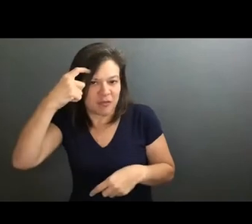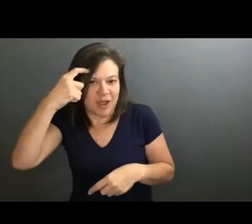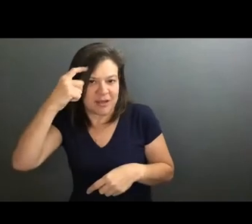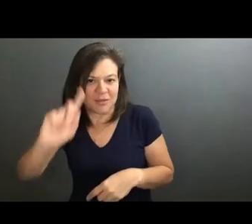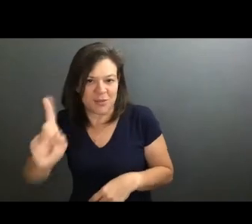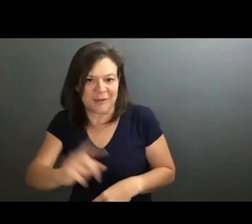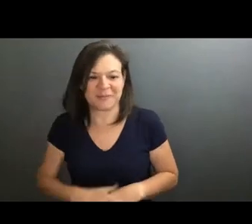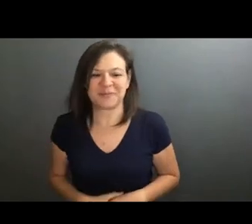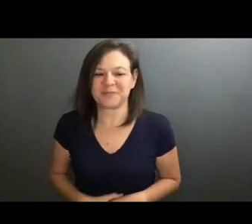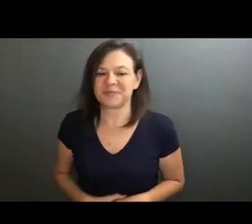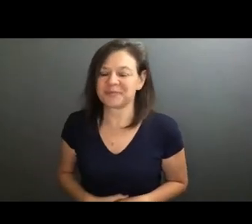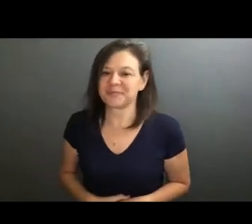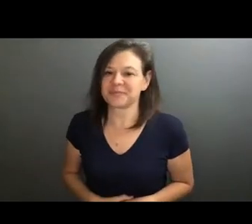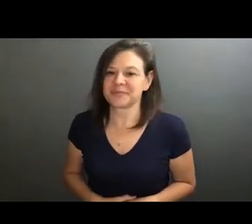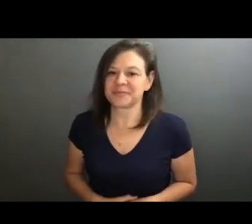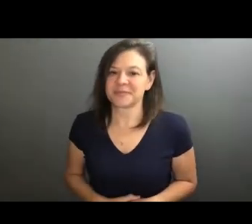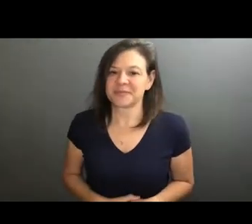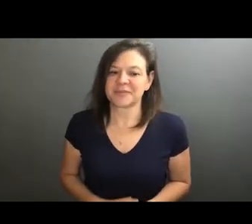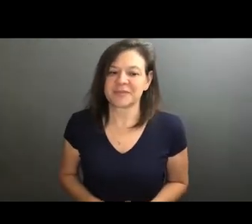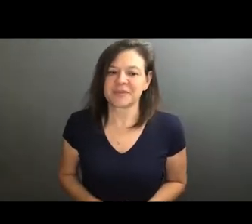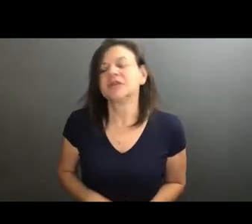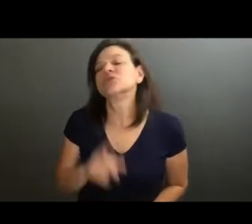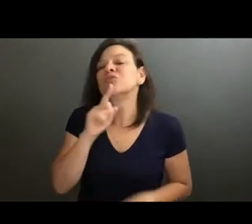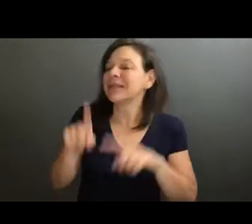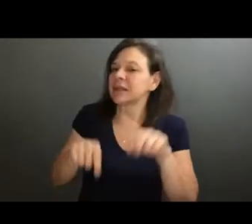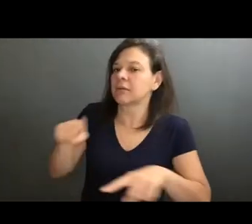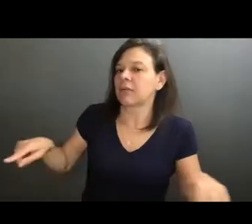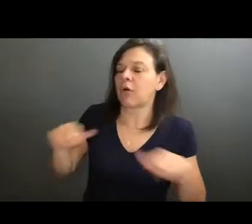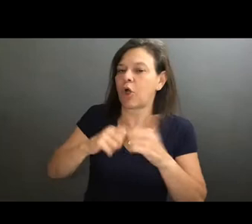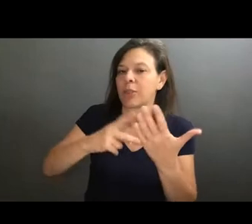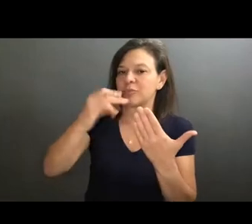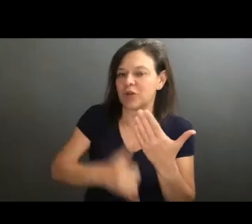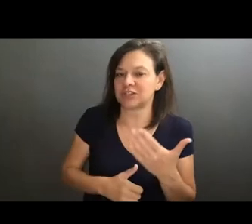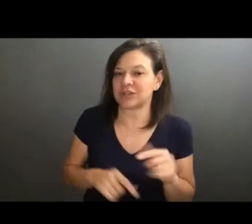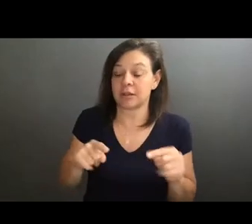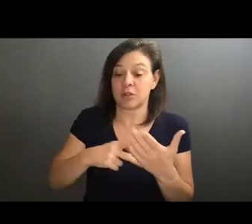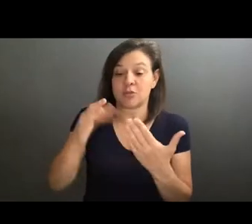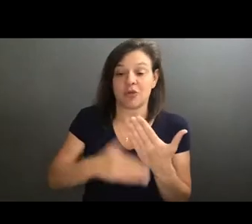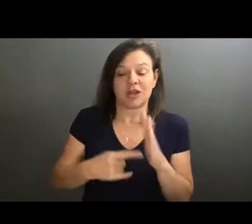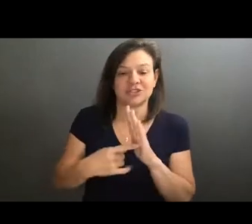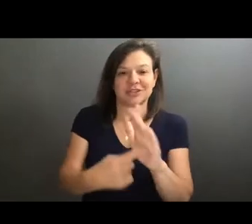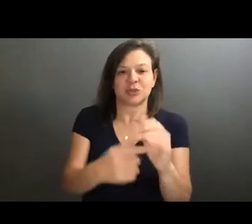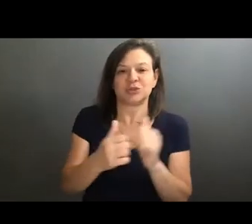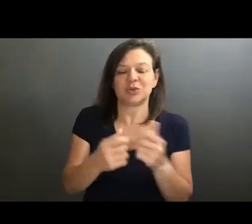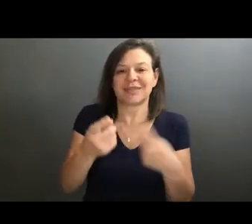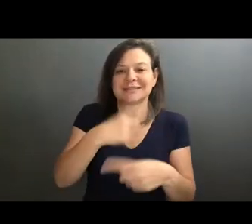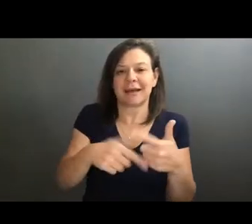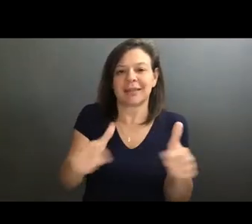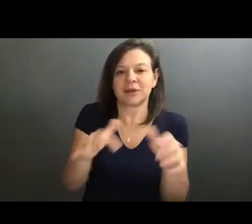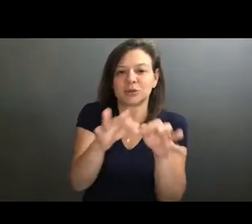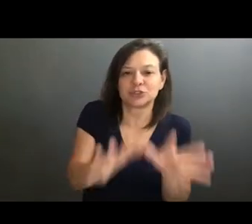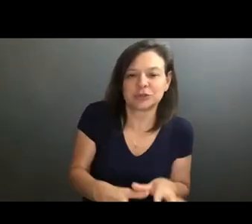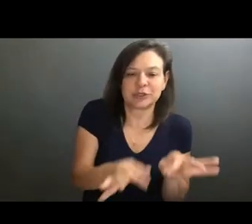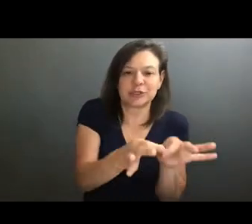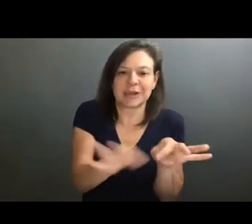Sure. would say with obviously, of course, really varies on the project and the one that I shared with kind of the sign language interpreter and captions